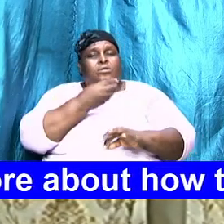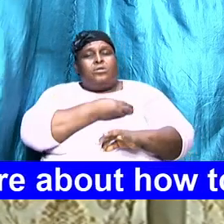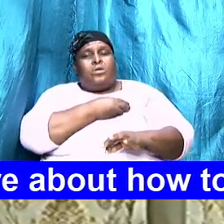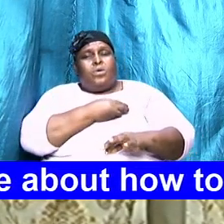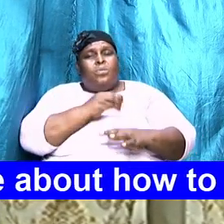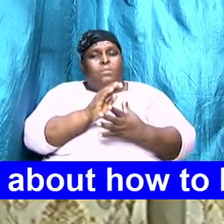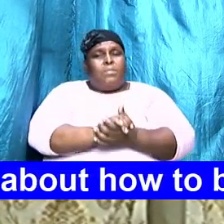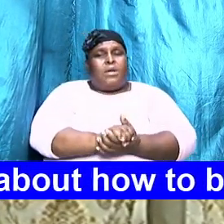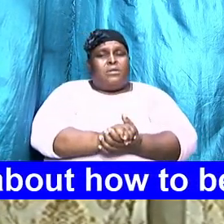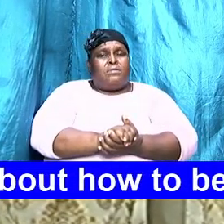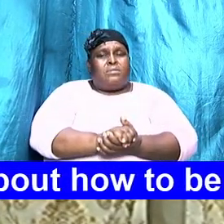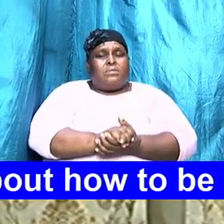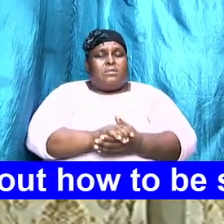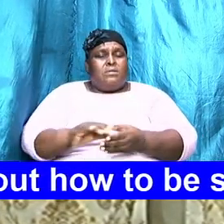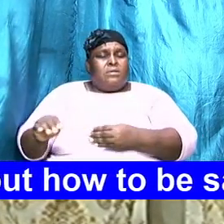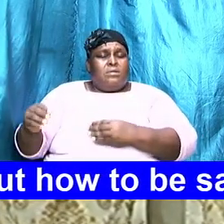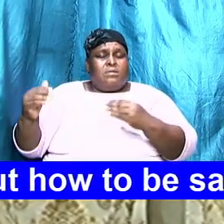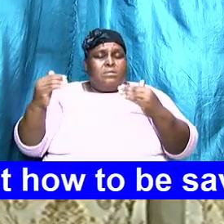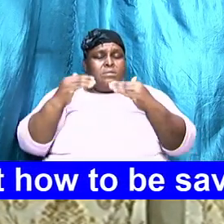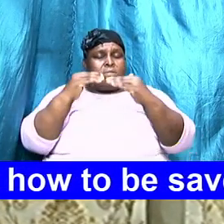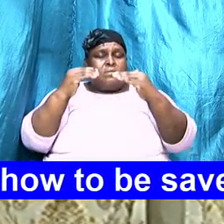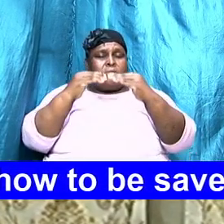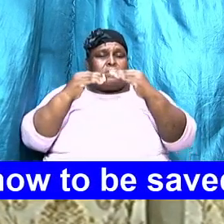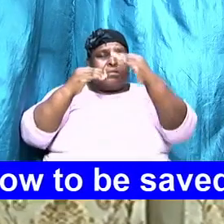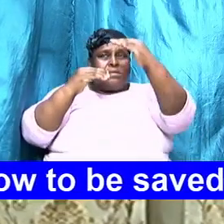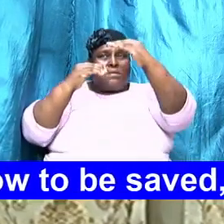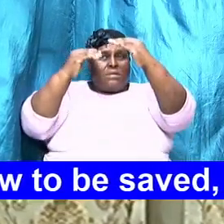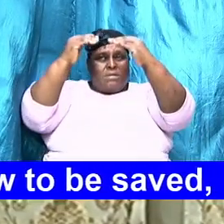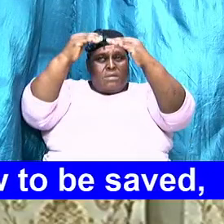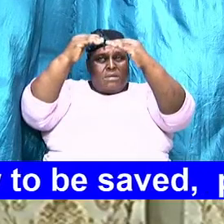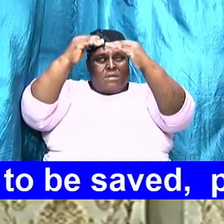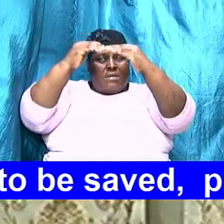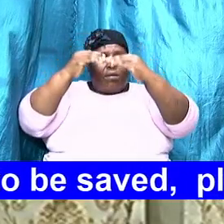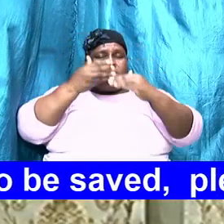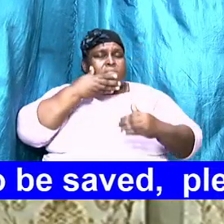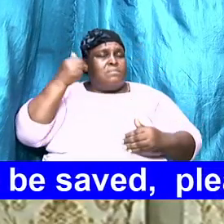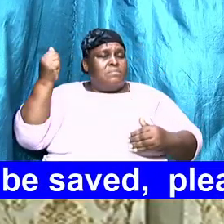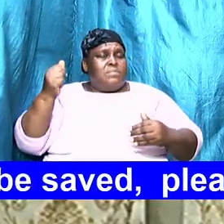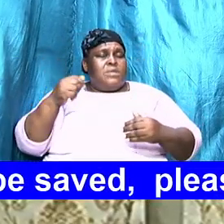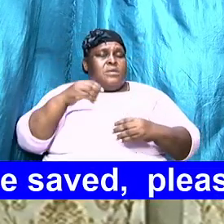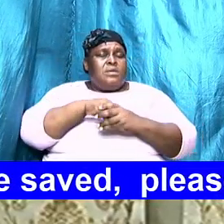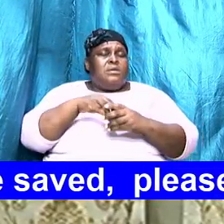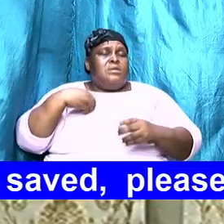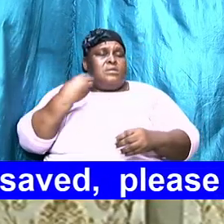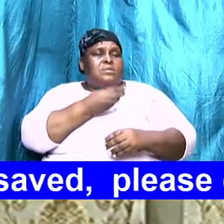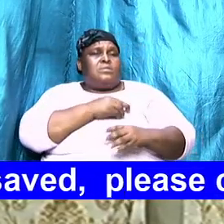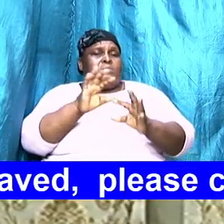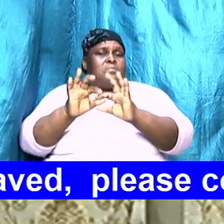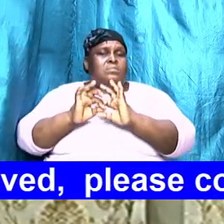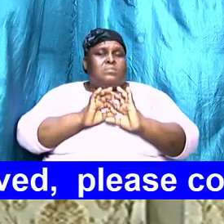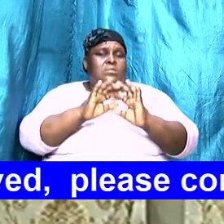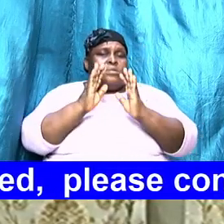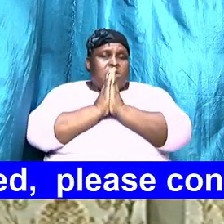us moving from one level to a higher better level in our relationships I pray for the